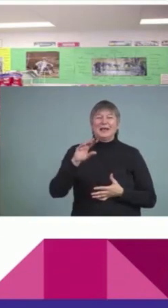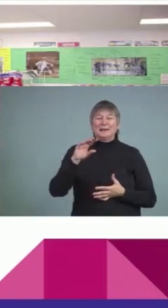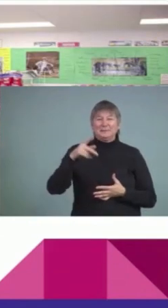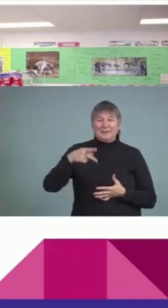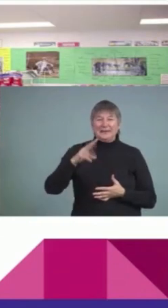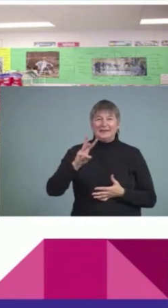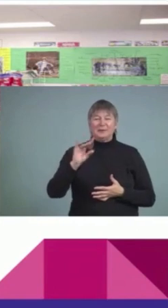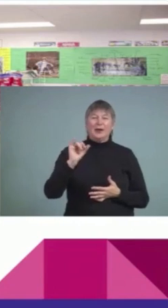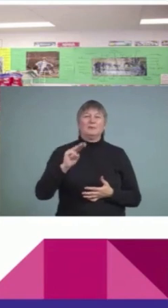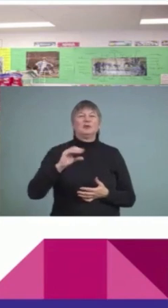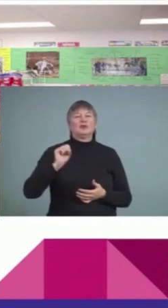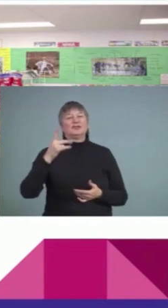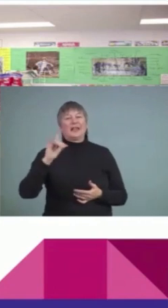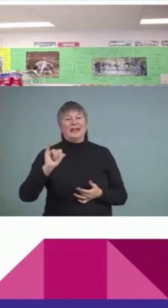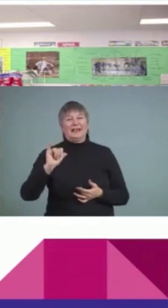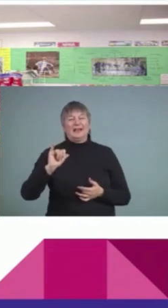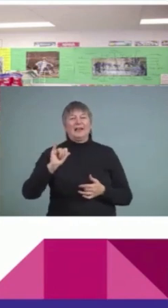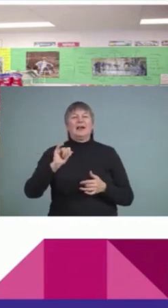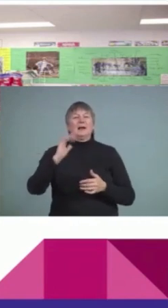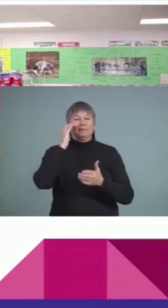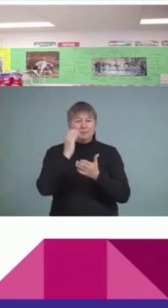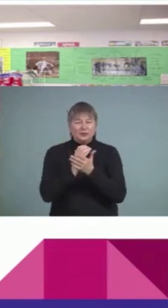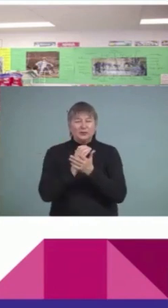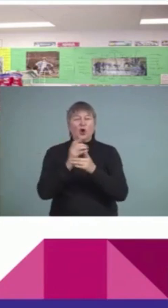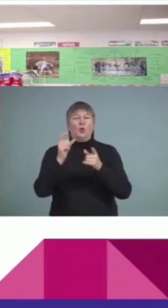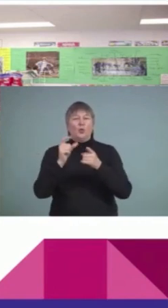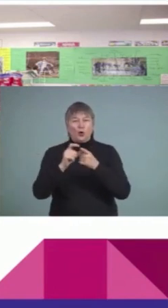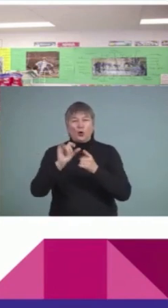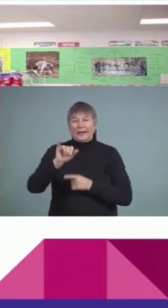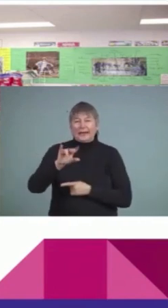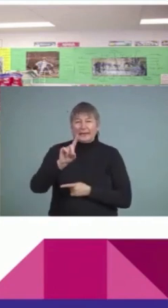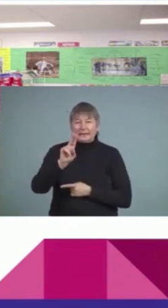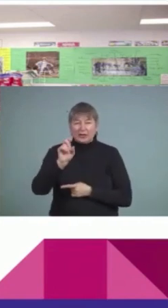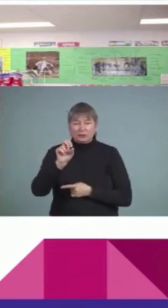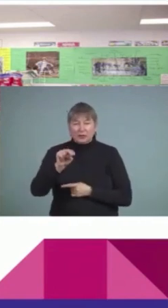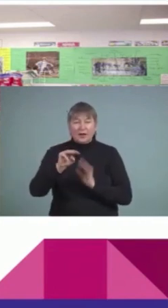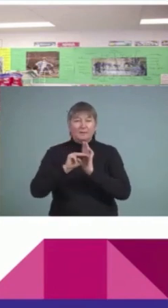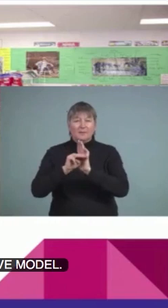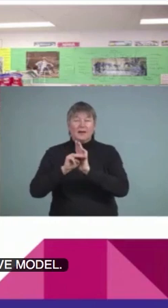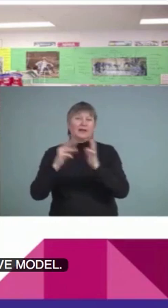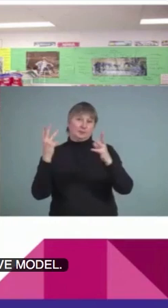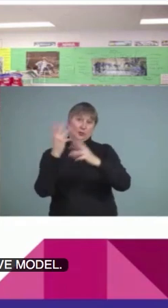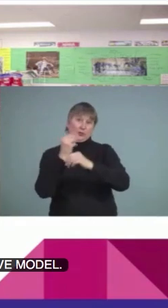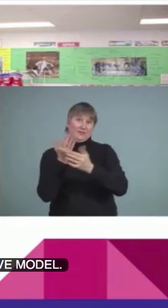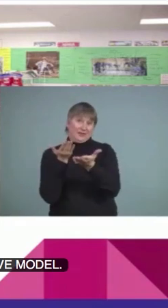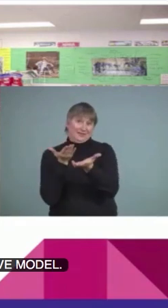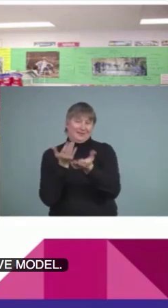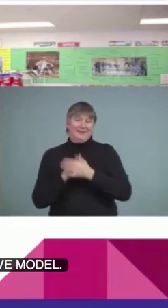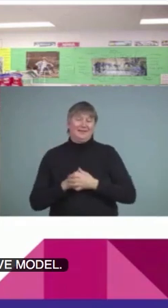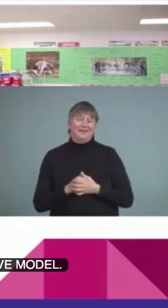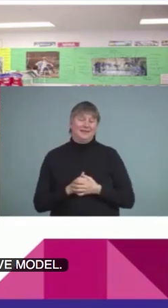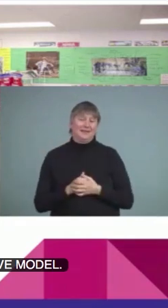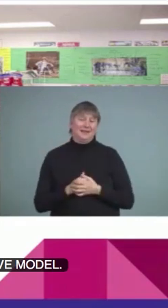one. Picture word induction model. So, this one is beautiful because we have a